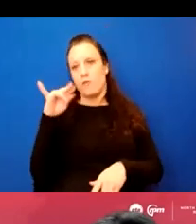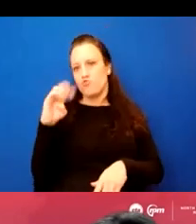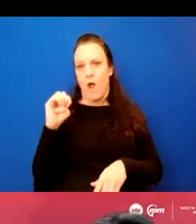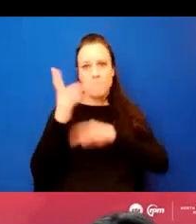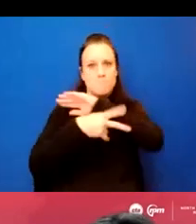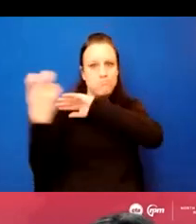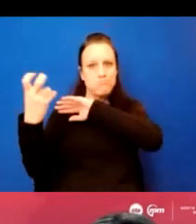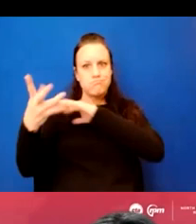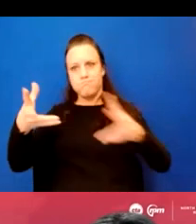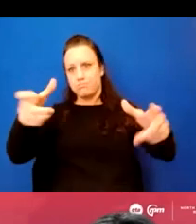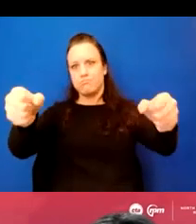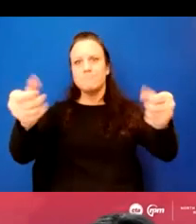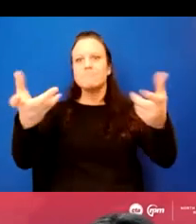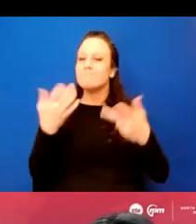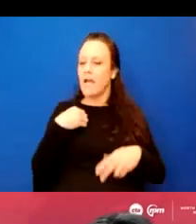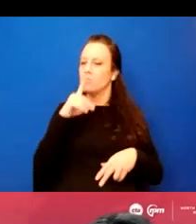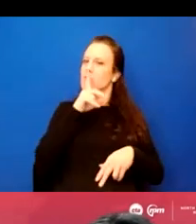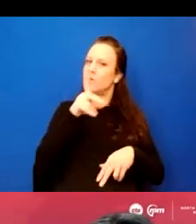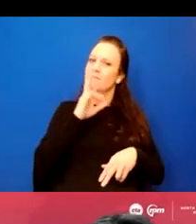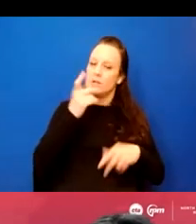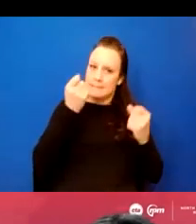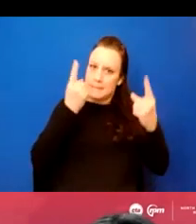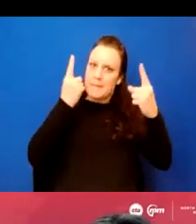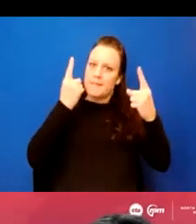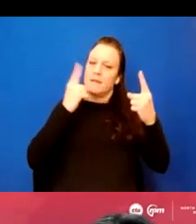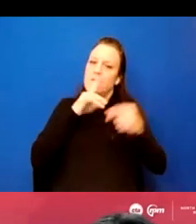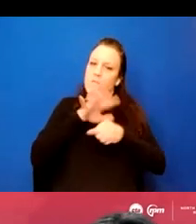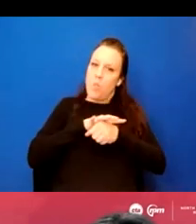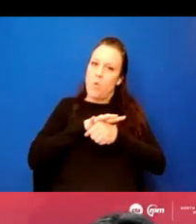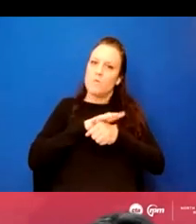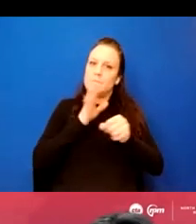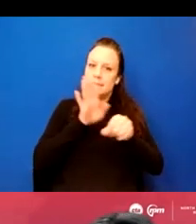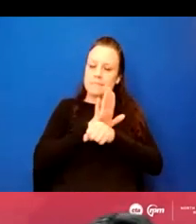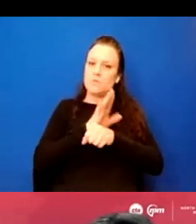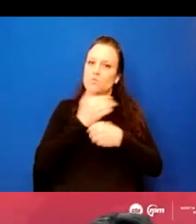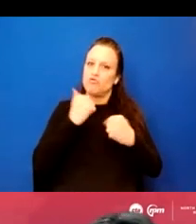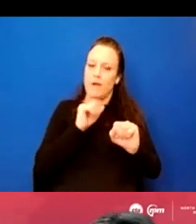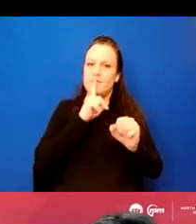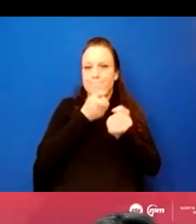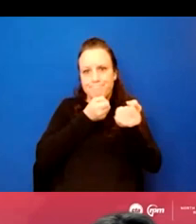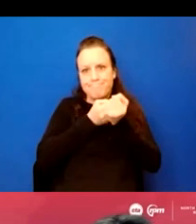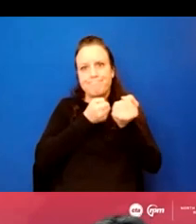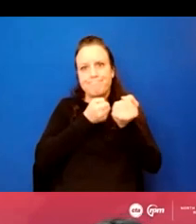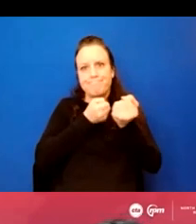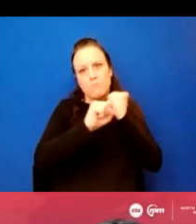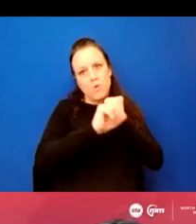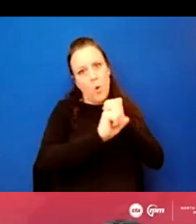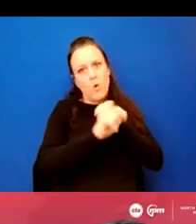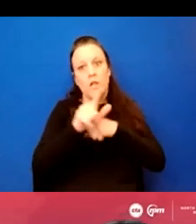sympathetic and supportive of local businesses, and we're doing all that we can to make sure that we are promoting local.